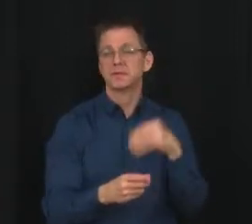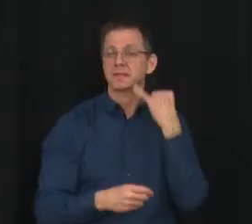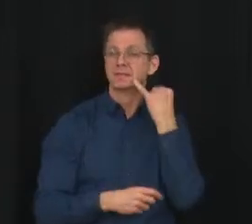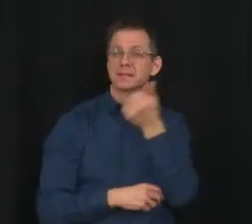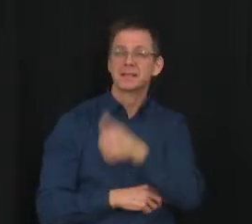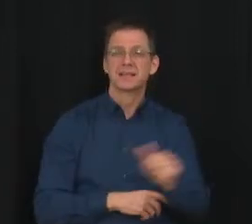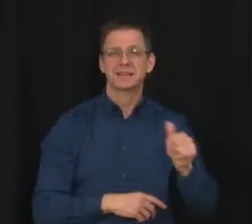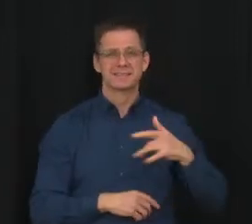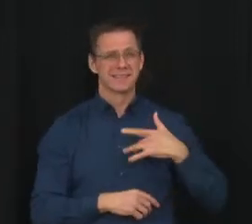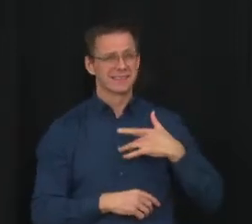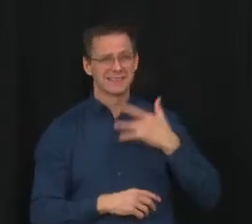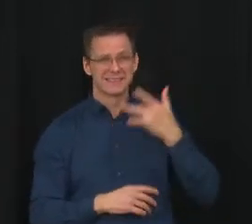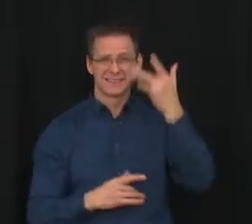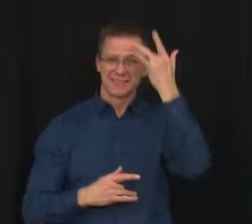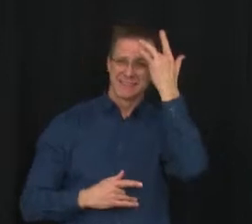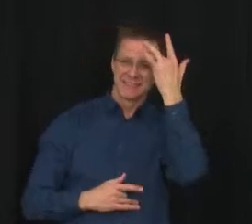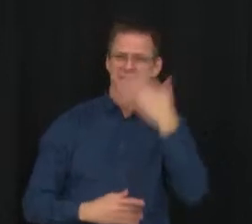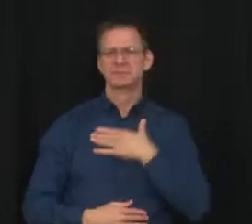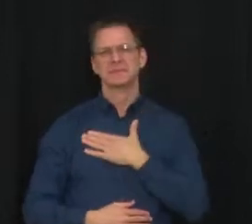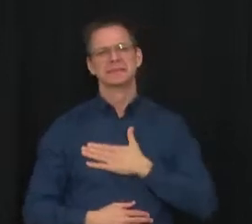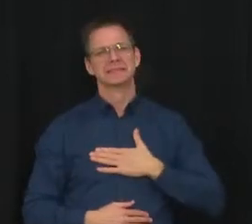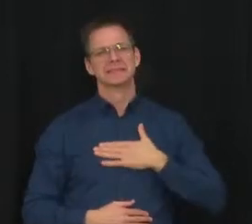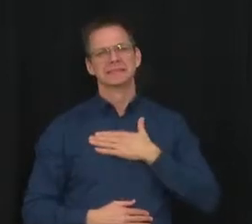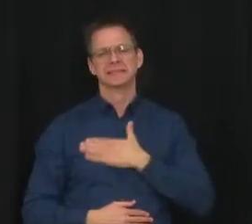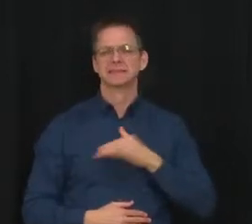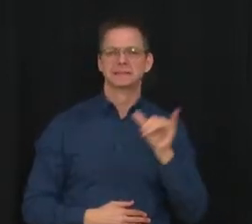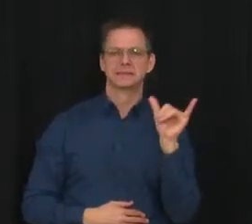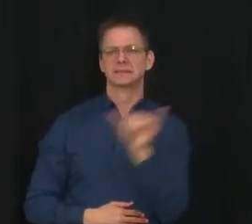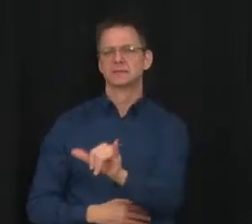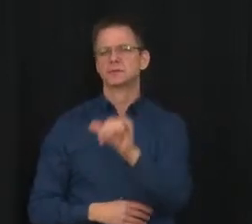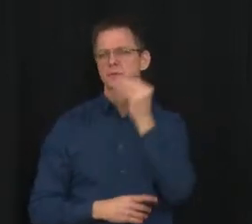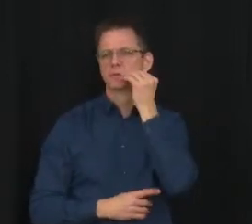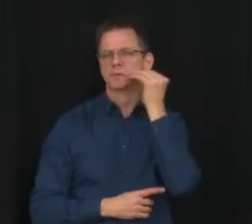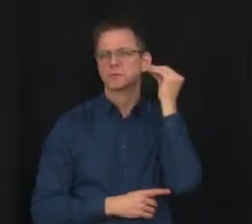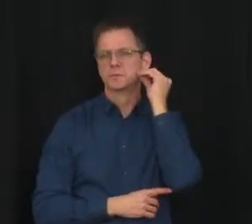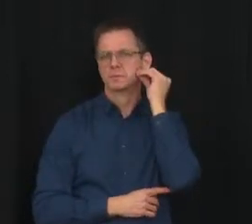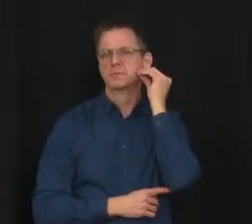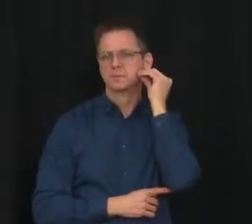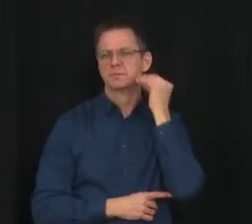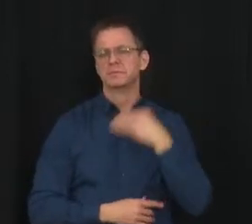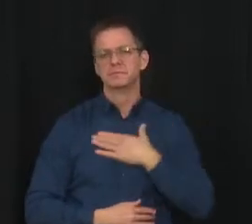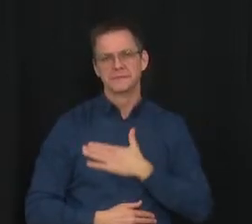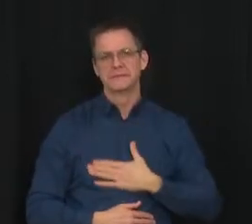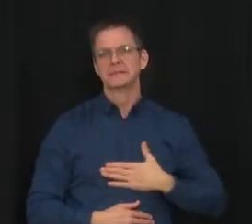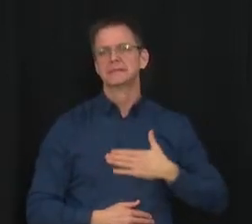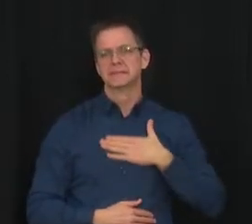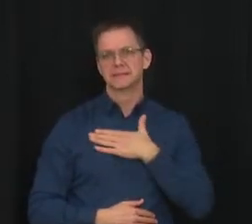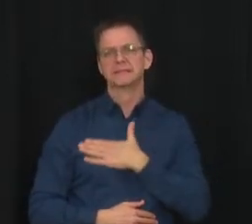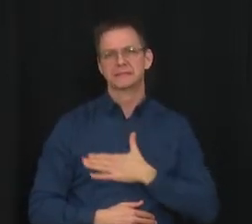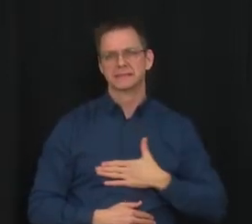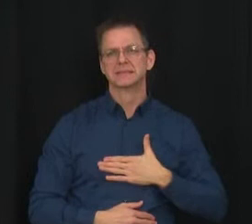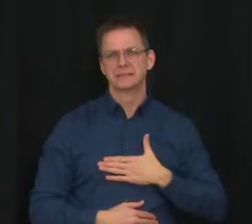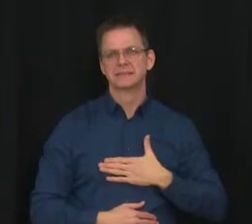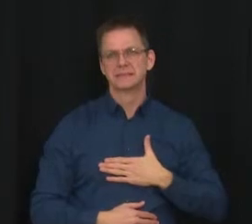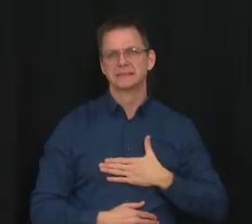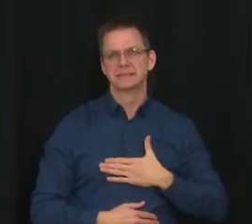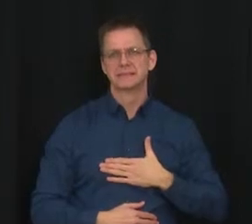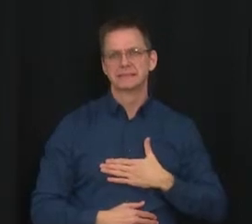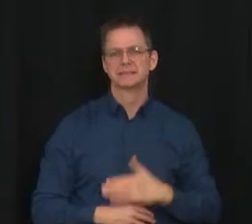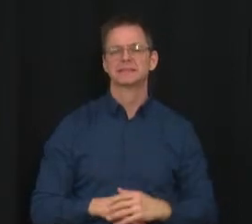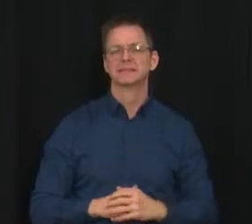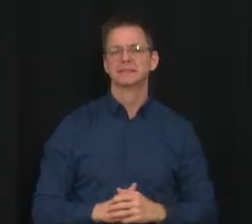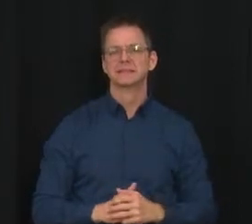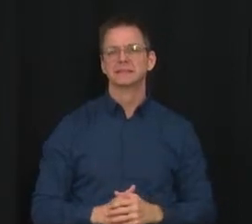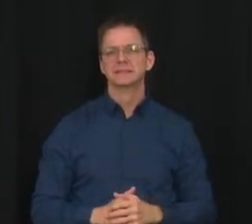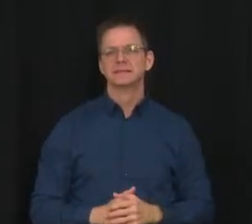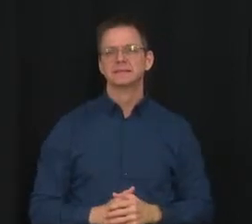I want to remind Albertans that we're in a very different situation today than we were when schools started the past fall, this past fall or the year before.